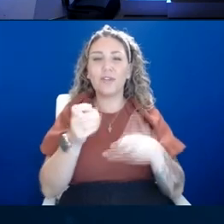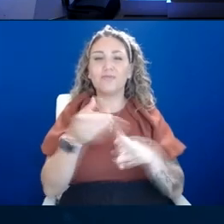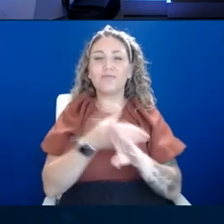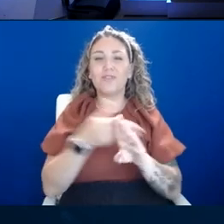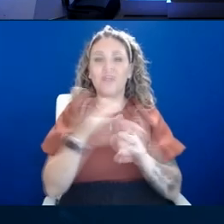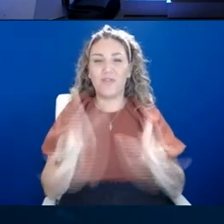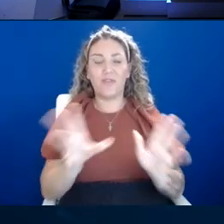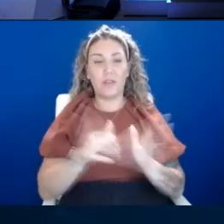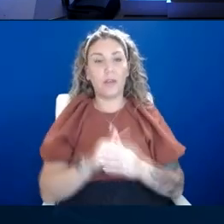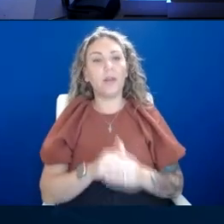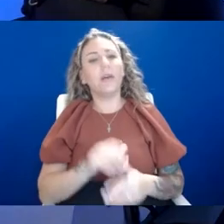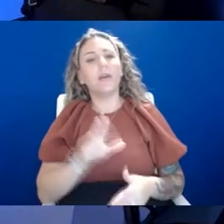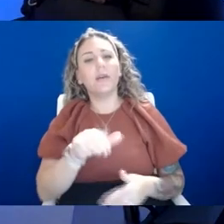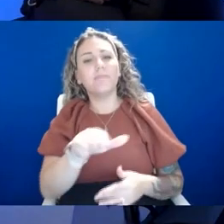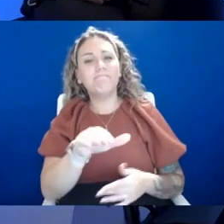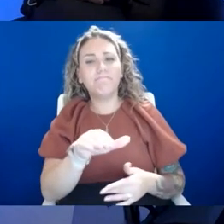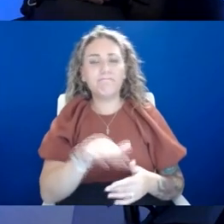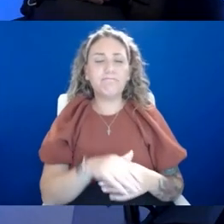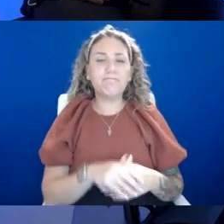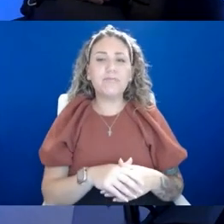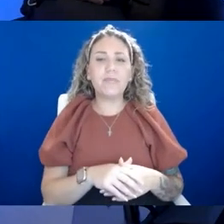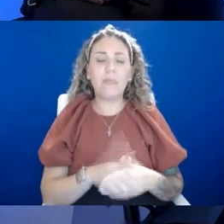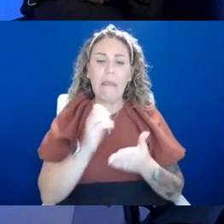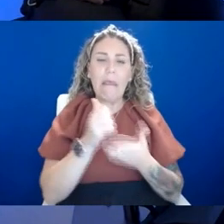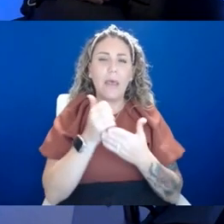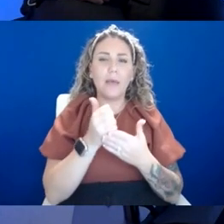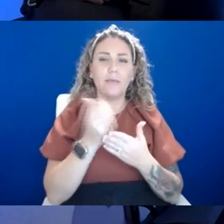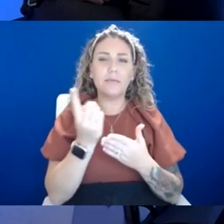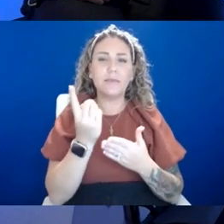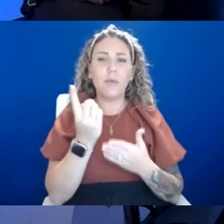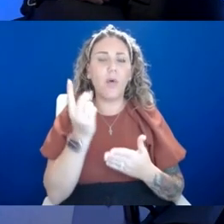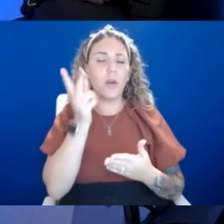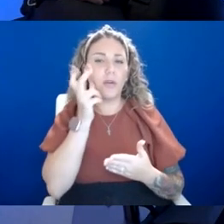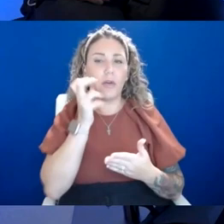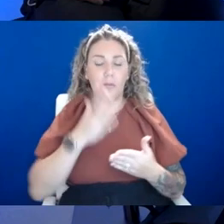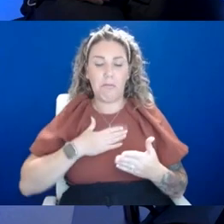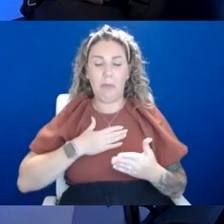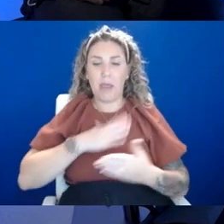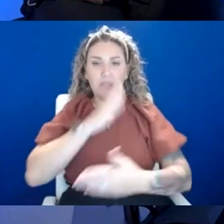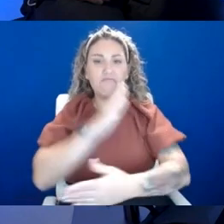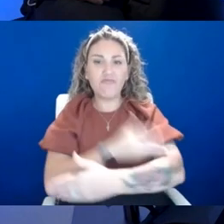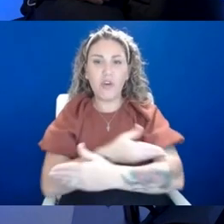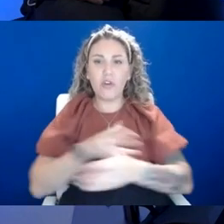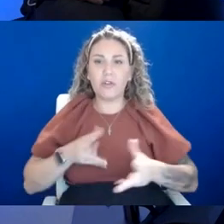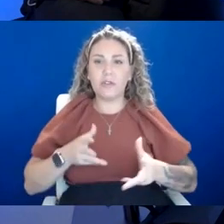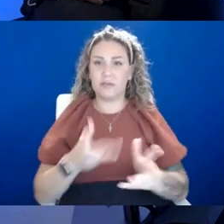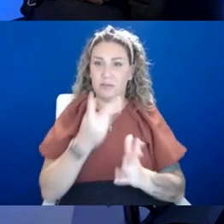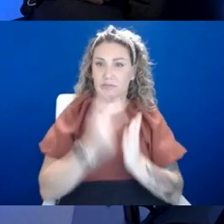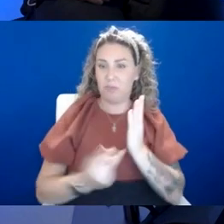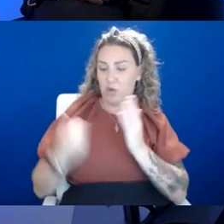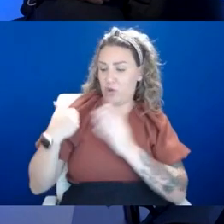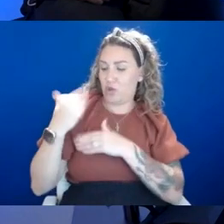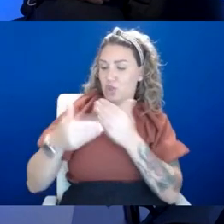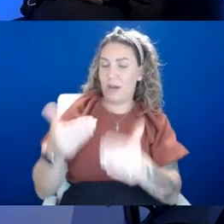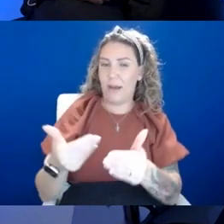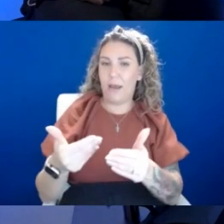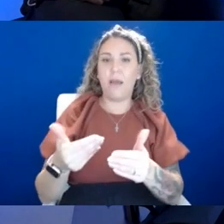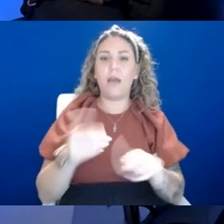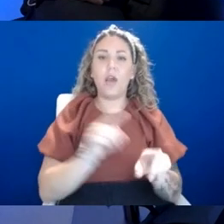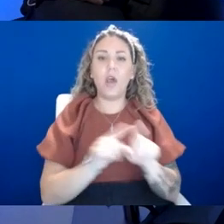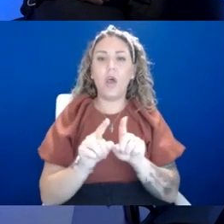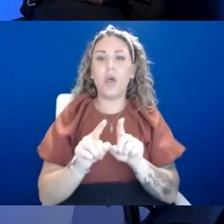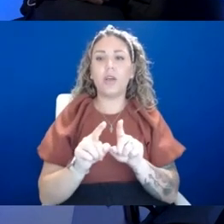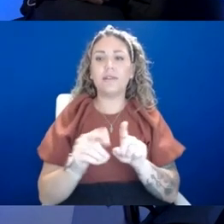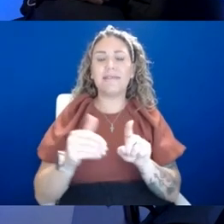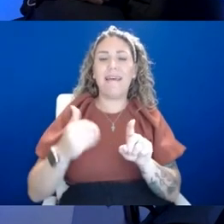my, uh, help, help this listener out. My daughter has anxiety that is both probably a genetic trait, but also she has a severe peanut allergy,